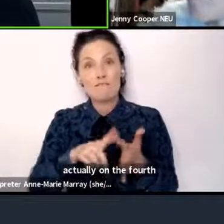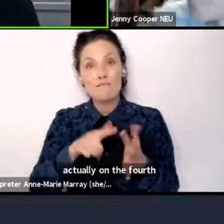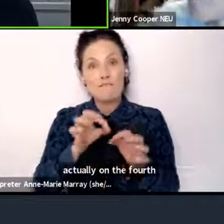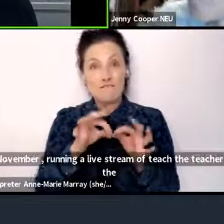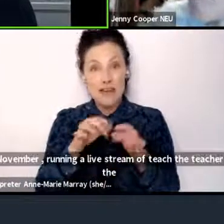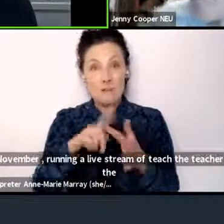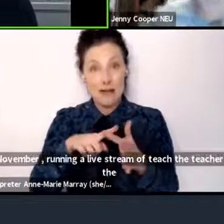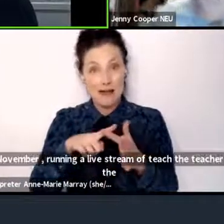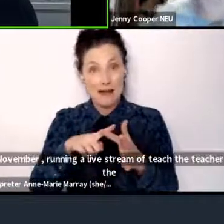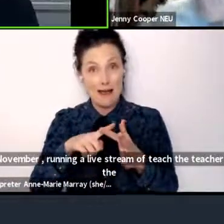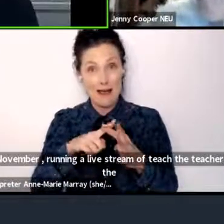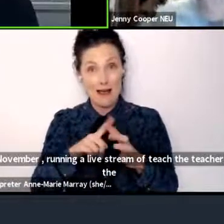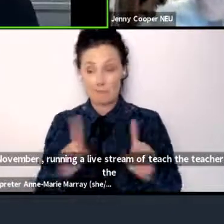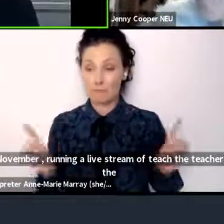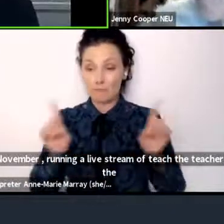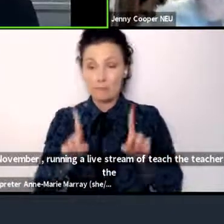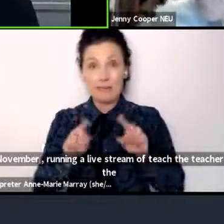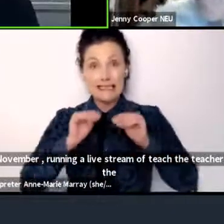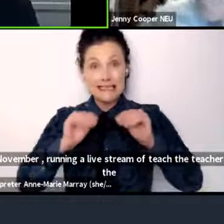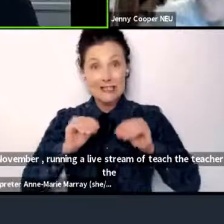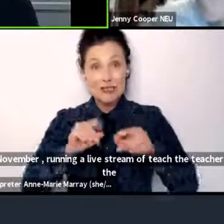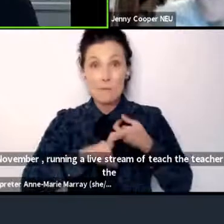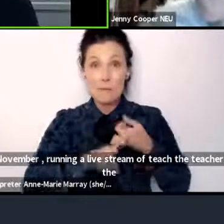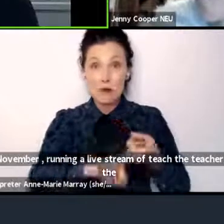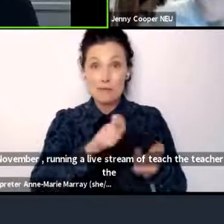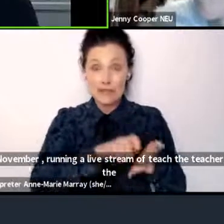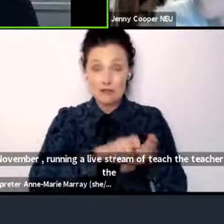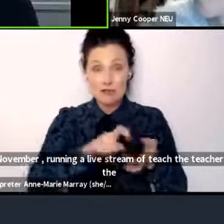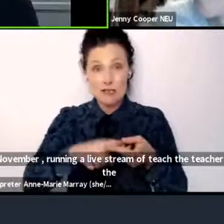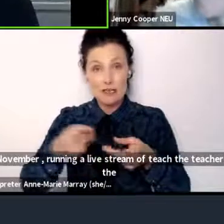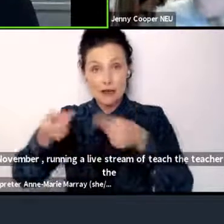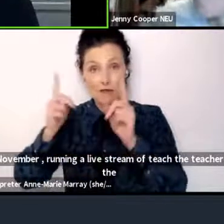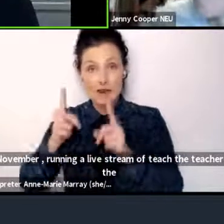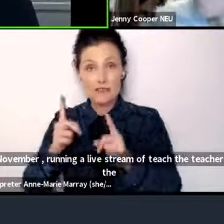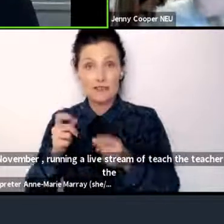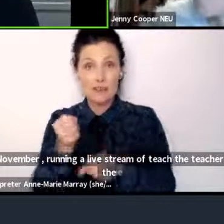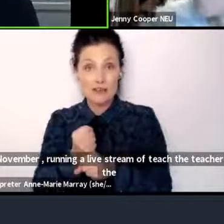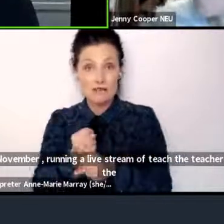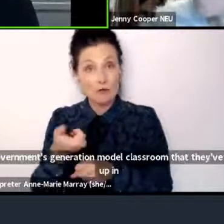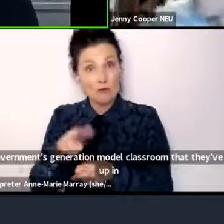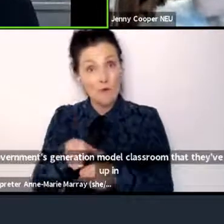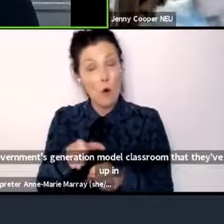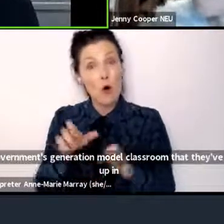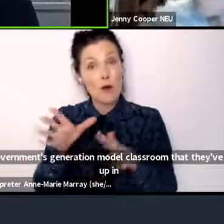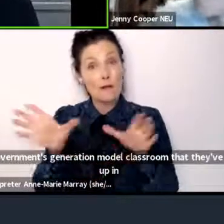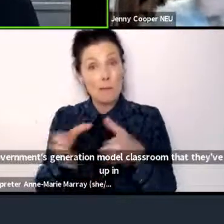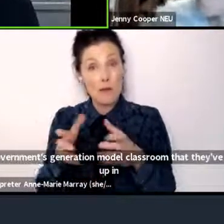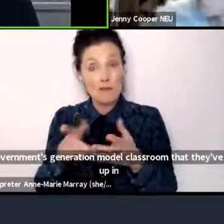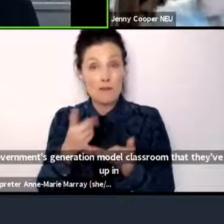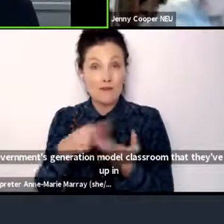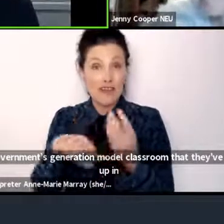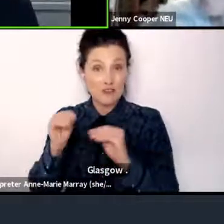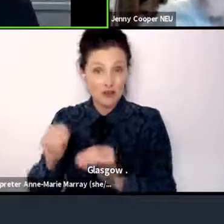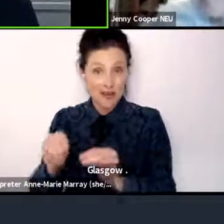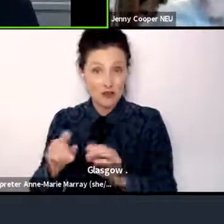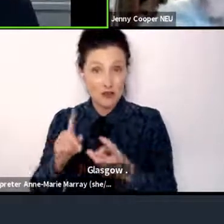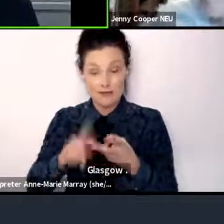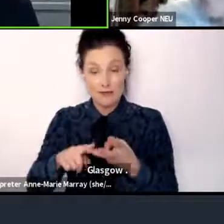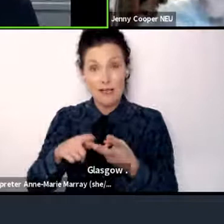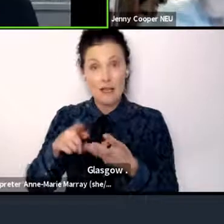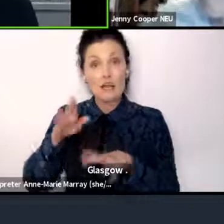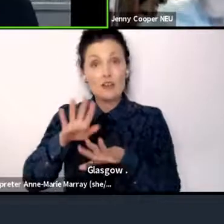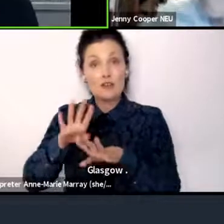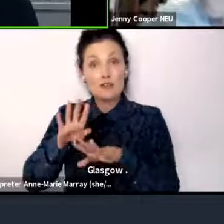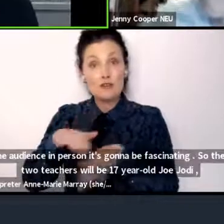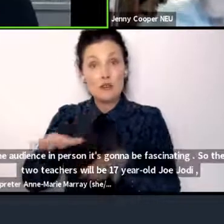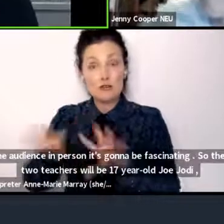going to be educating the Permanent Secretary, the Director General of the Department for Education, the Children's Commissioner, somebody senior